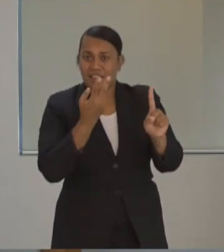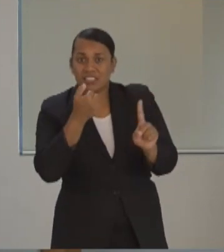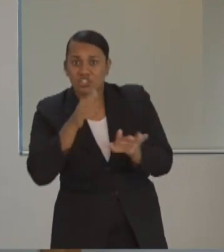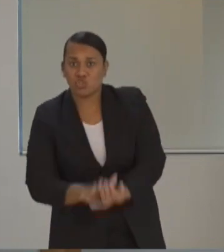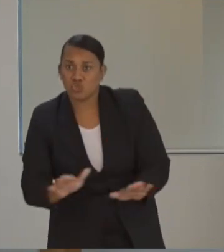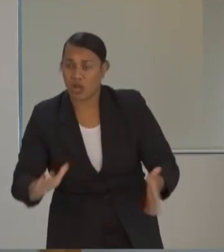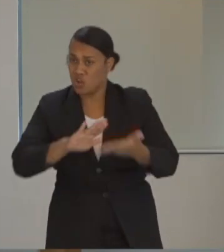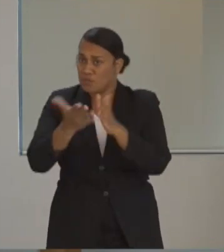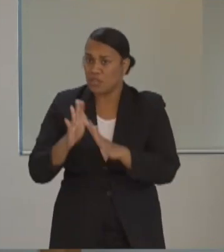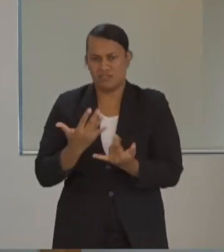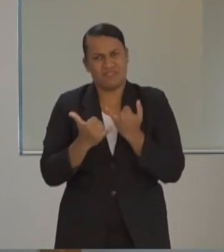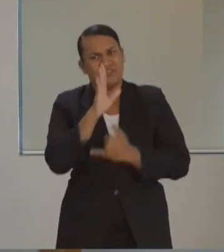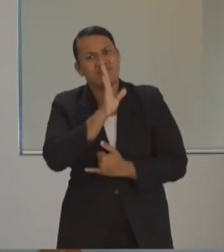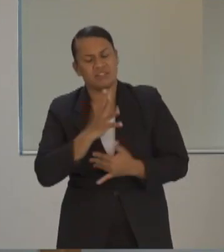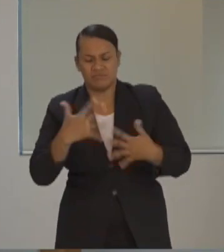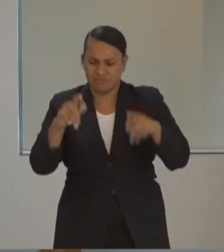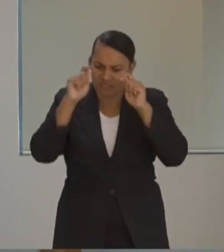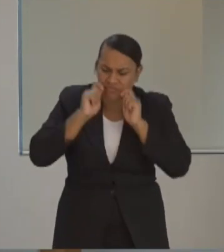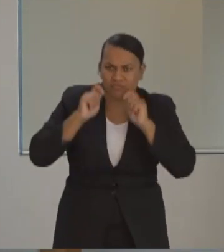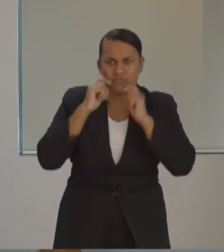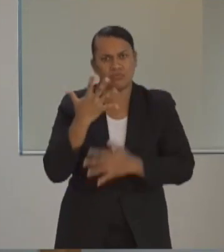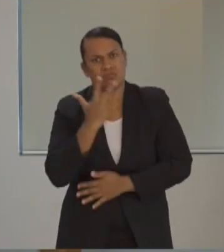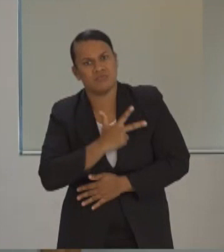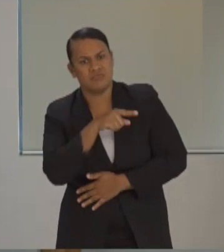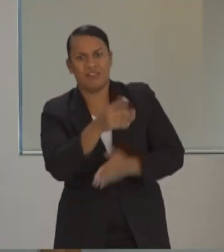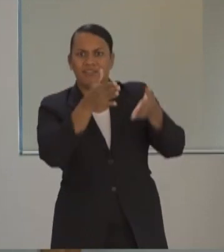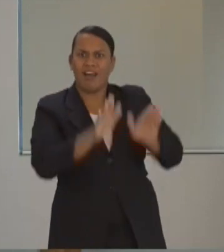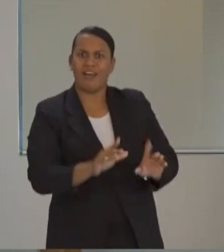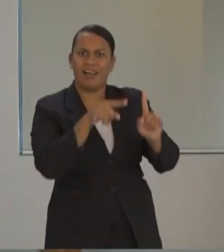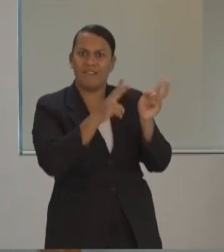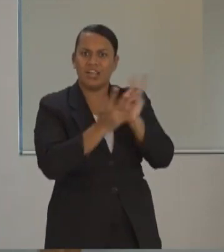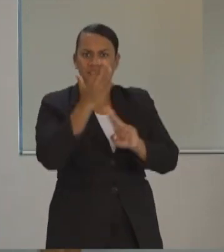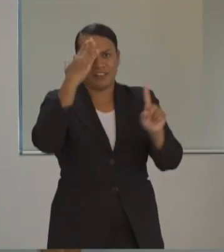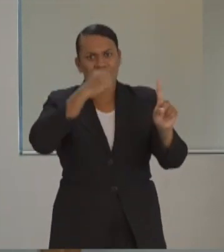and all of Fiji, have lost a responsible leader in a brave Fijian.